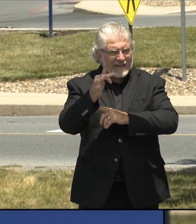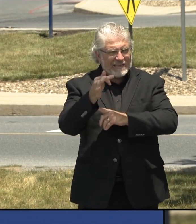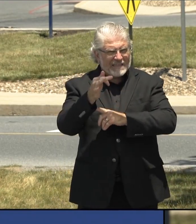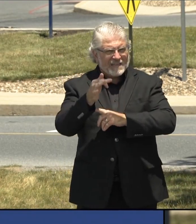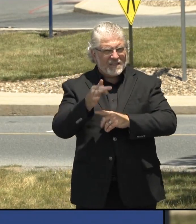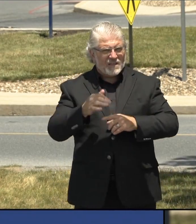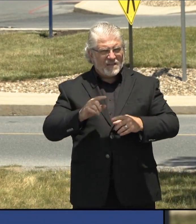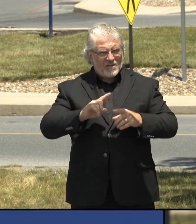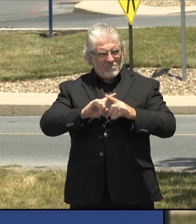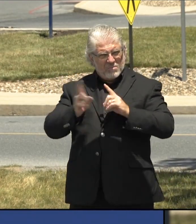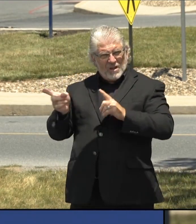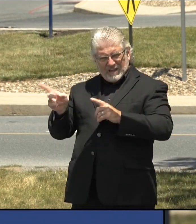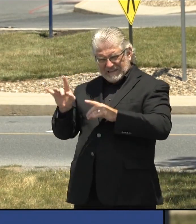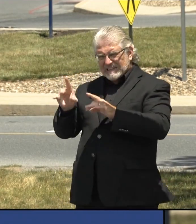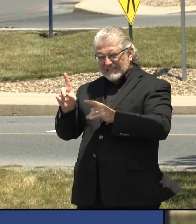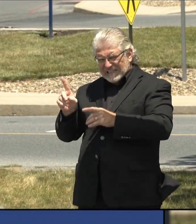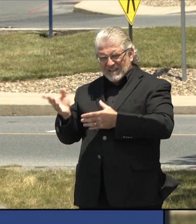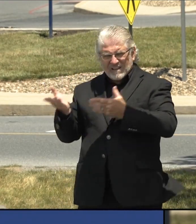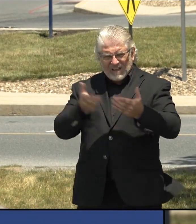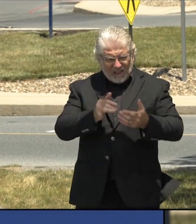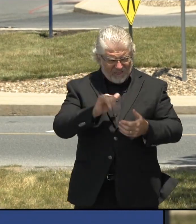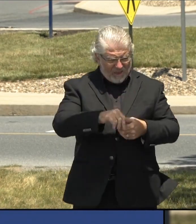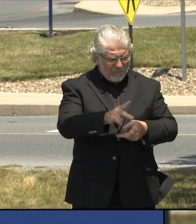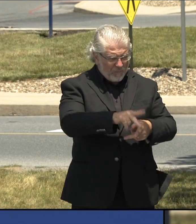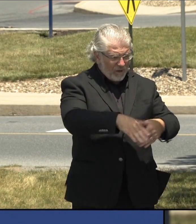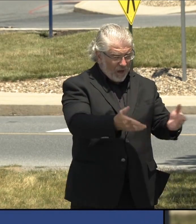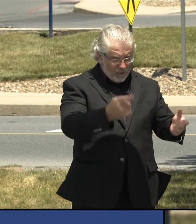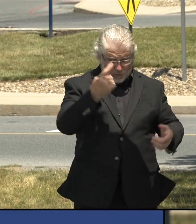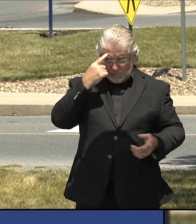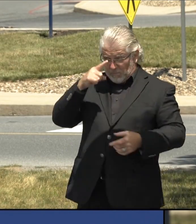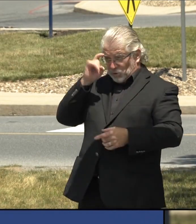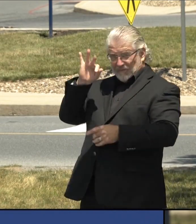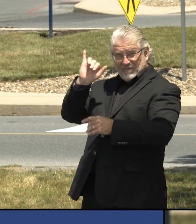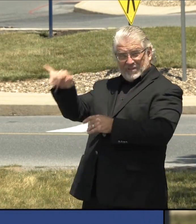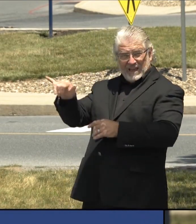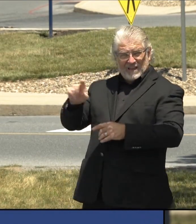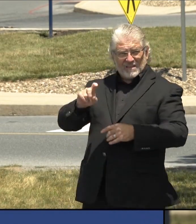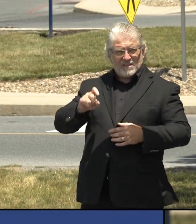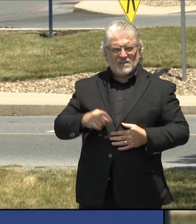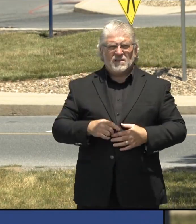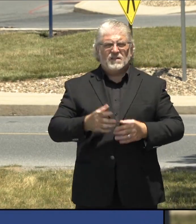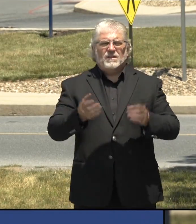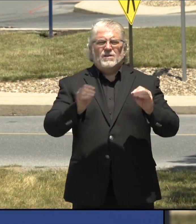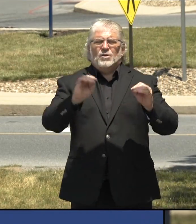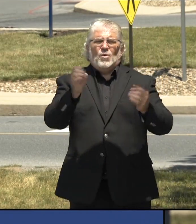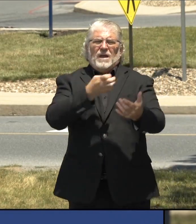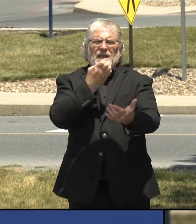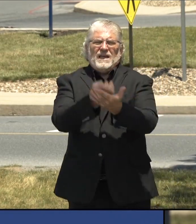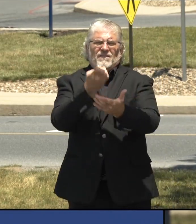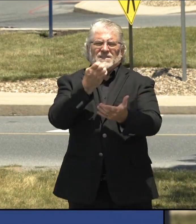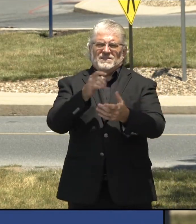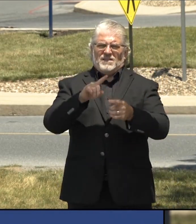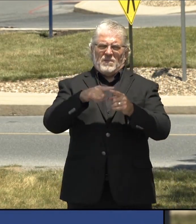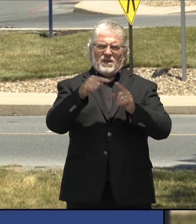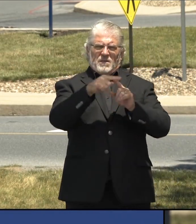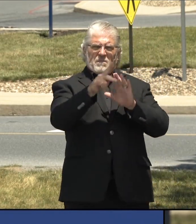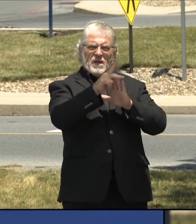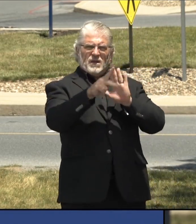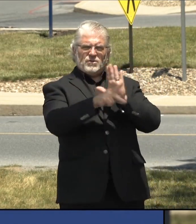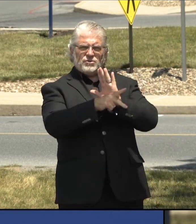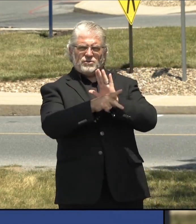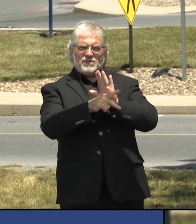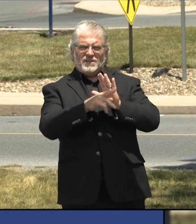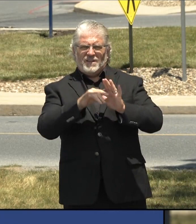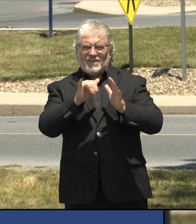accurate statement that they're making? There is no, there is no evidence that that, that that policy itself contributed to, to, to that many deaths. So you're